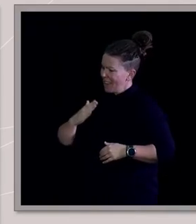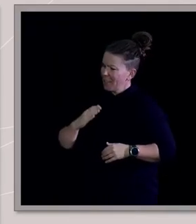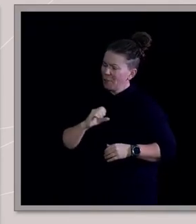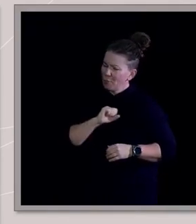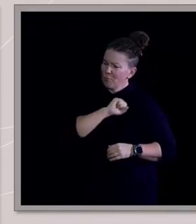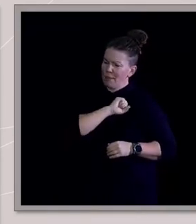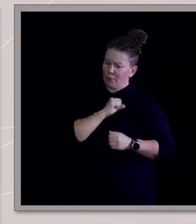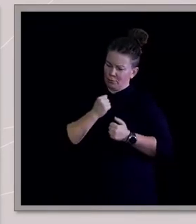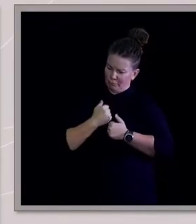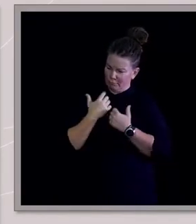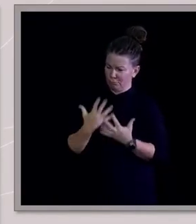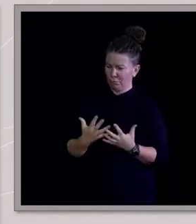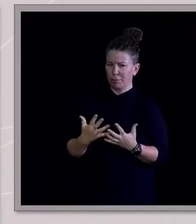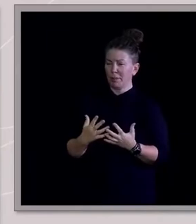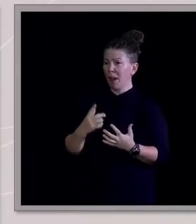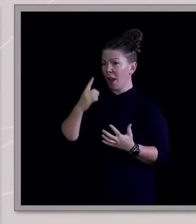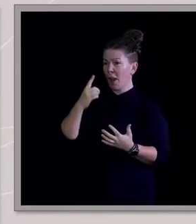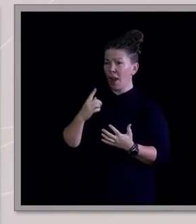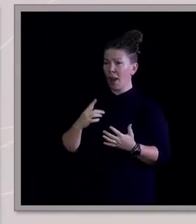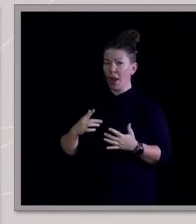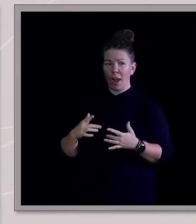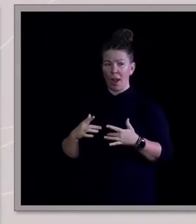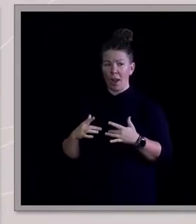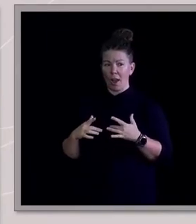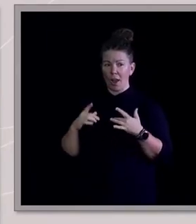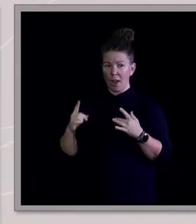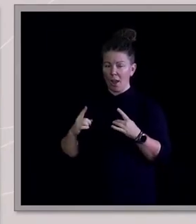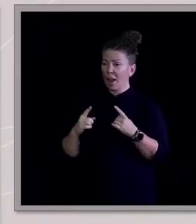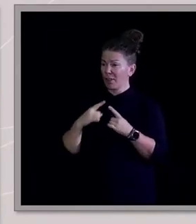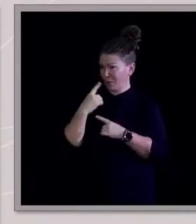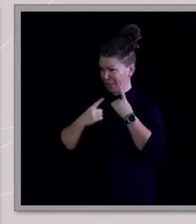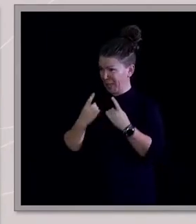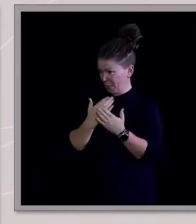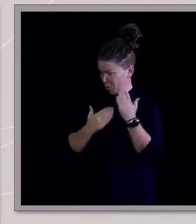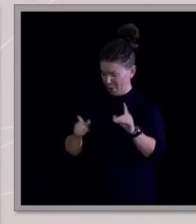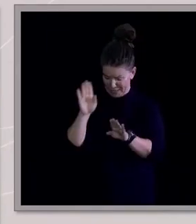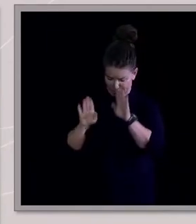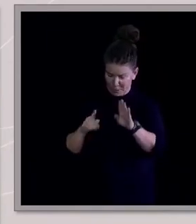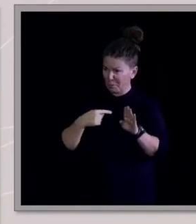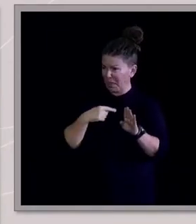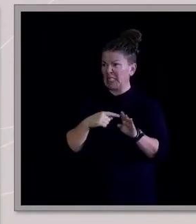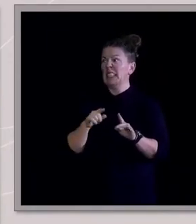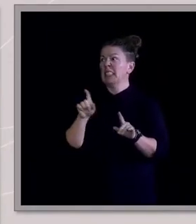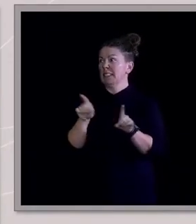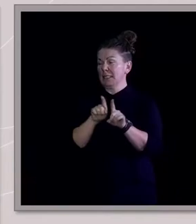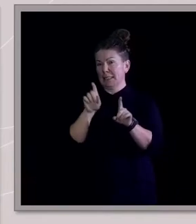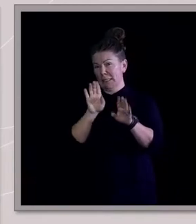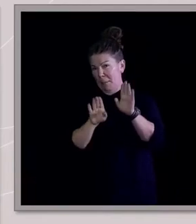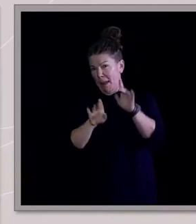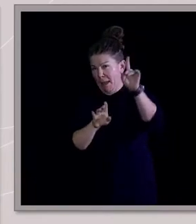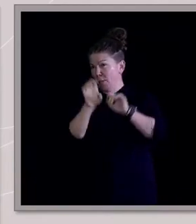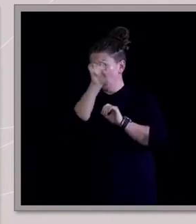your story. I felt like you were telling mine right down to the basement Jack's story in London, like to the, to the word. Yeah, right. I've also